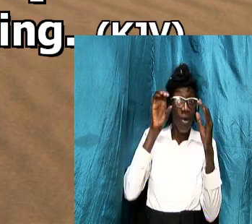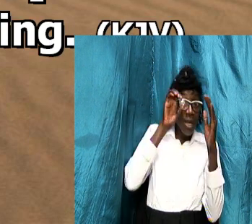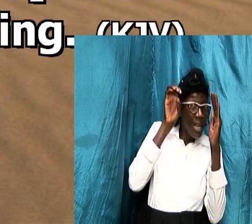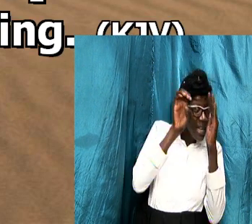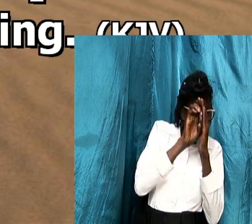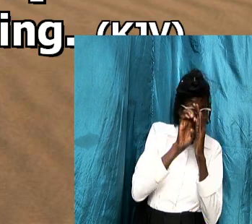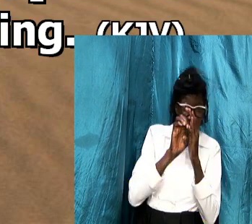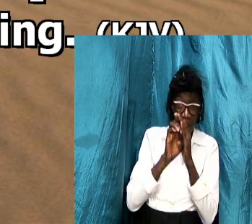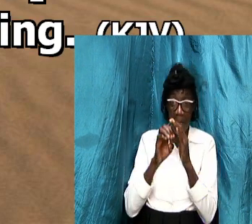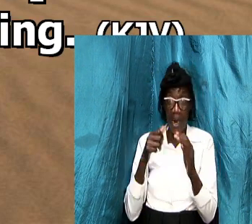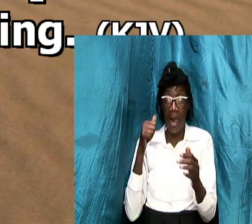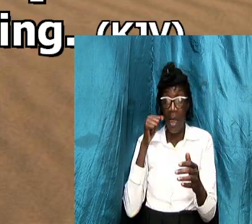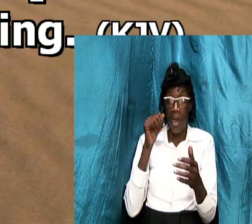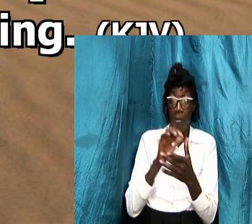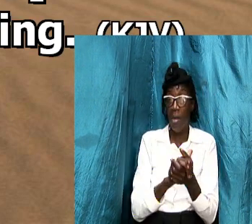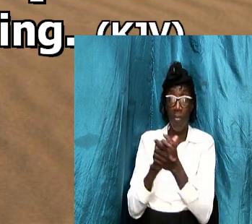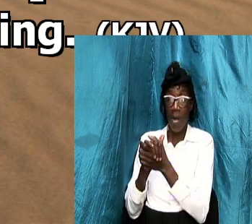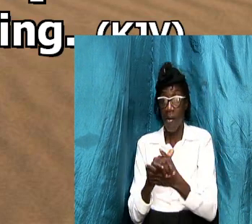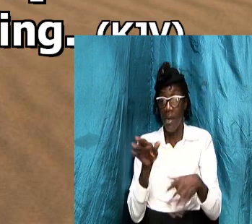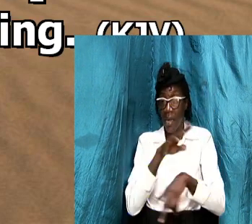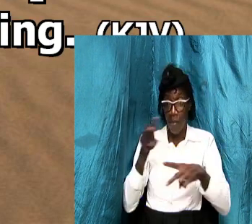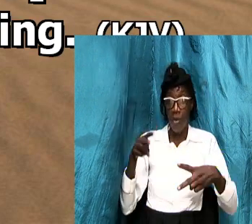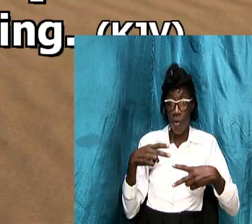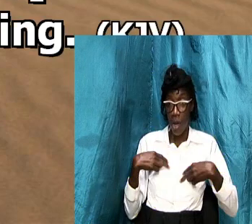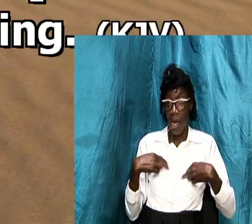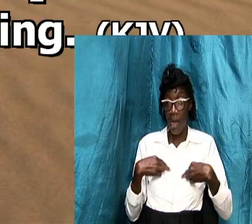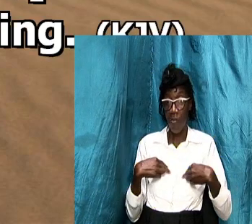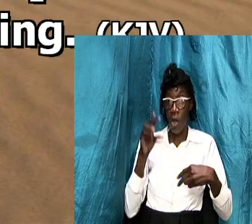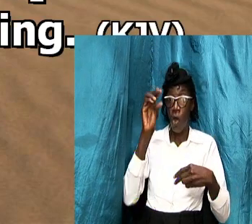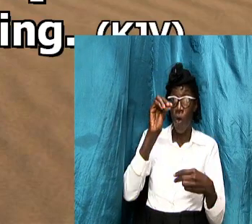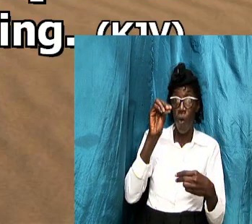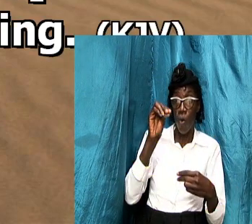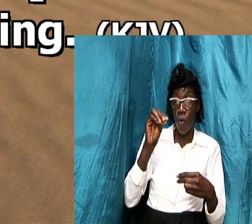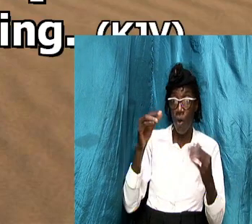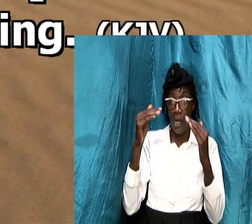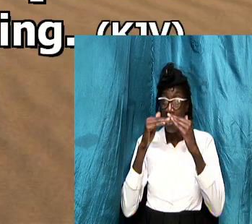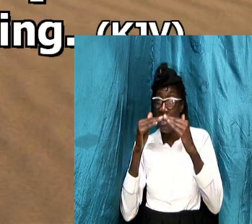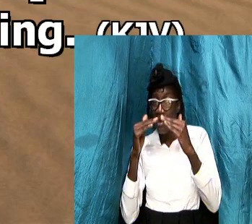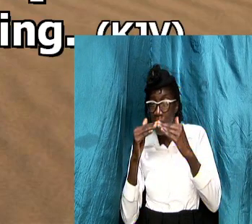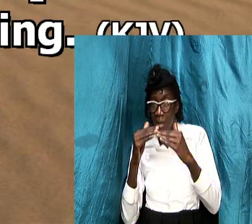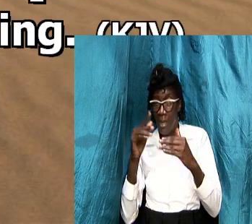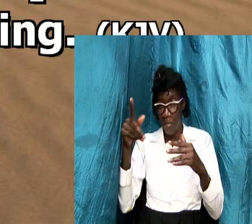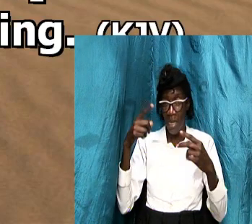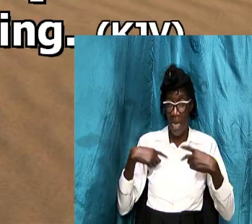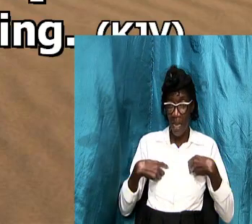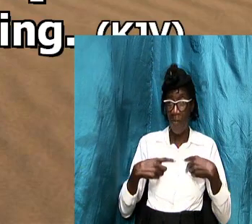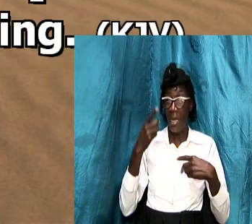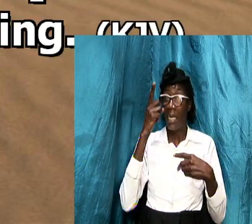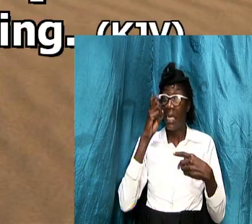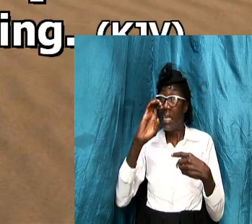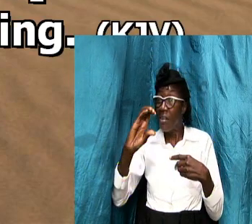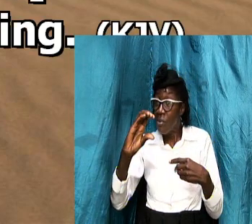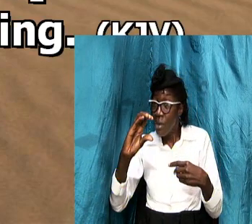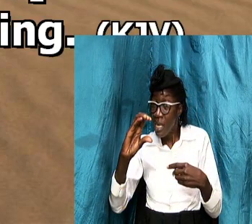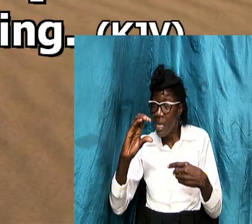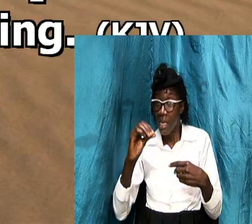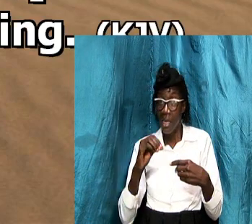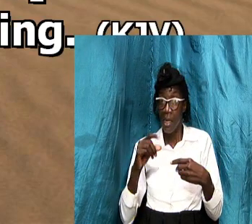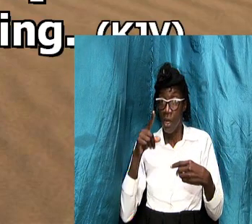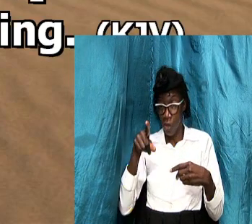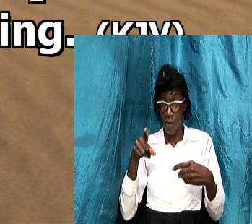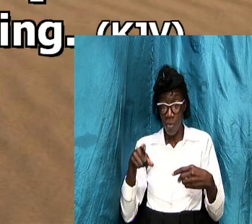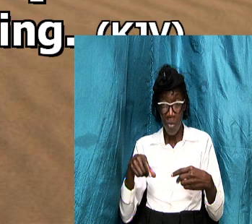he doesn't even have all levels and i have my degree of course you have your degree and you knew that when you got married to him